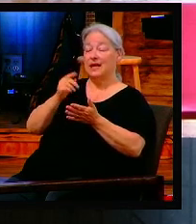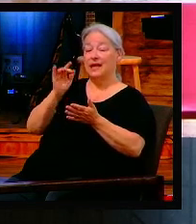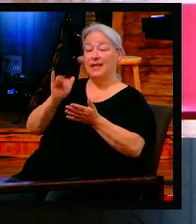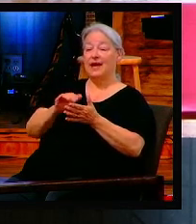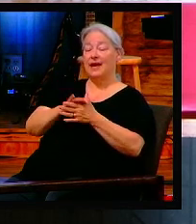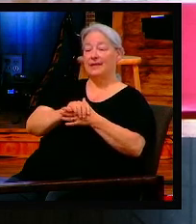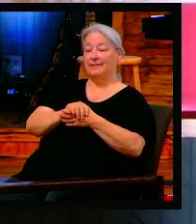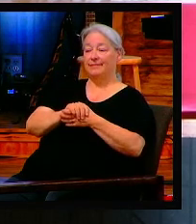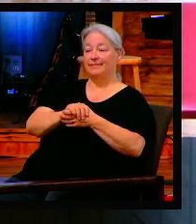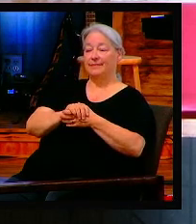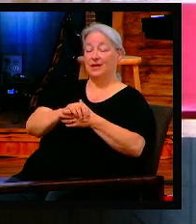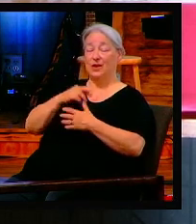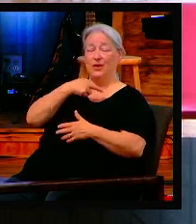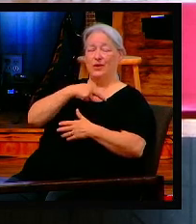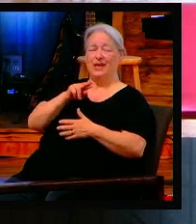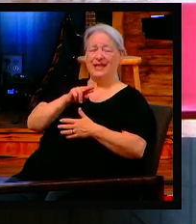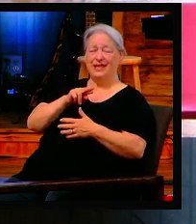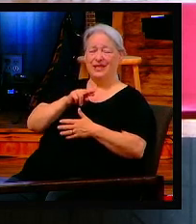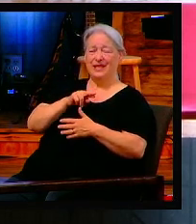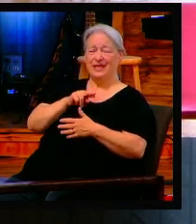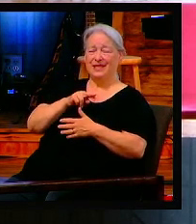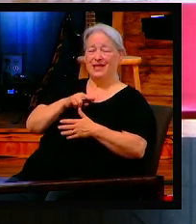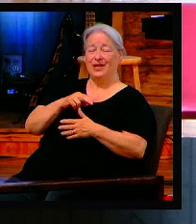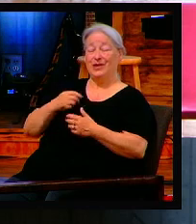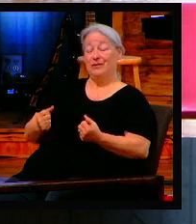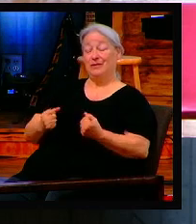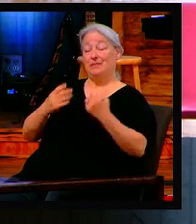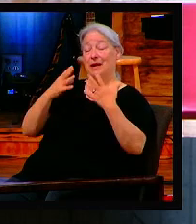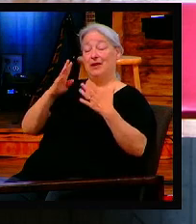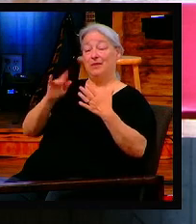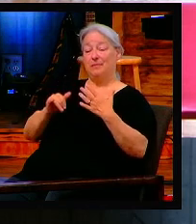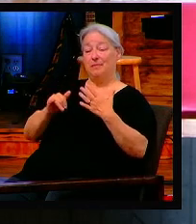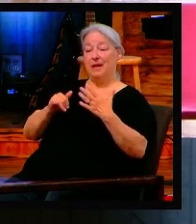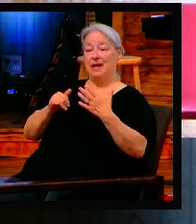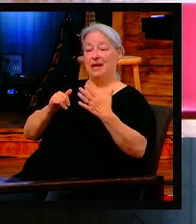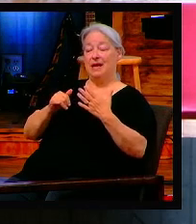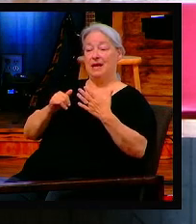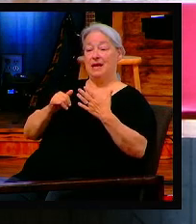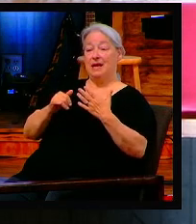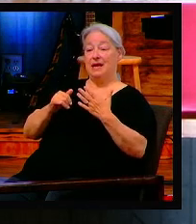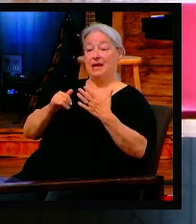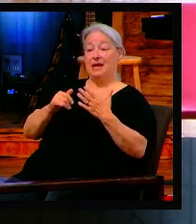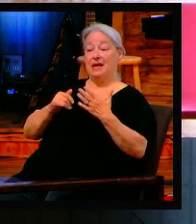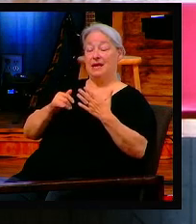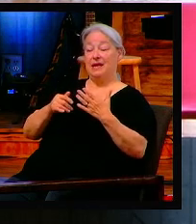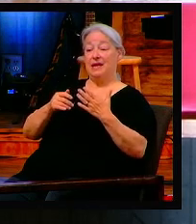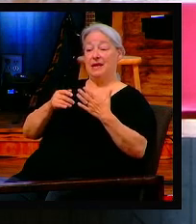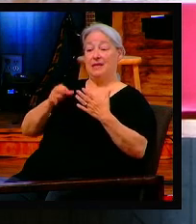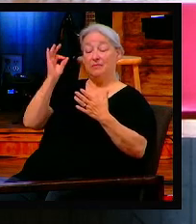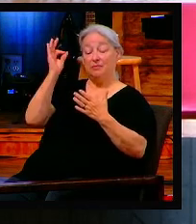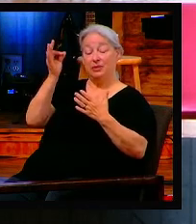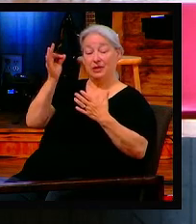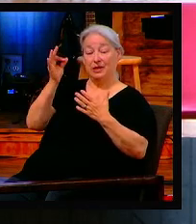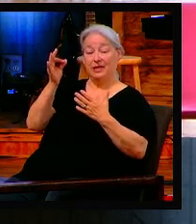is religion. You hear and get inspired by a message. You leave the church trying to work hard and do great things for Jesus. That's religion.